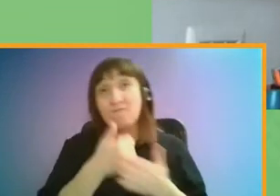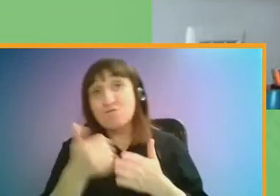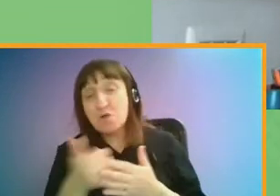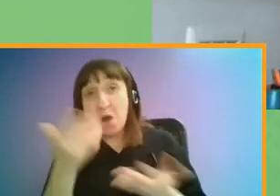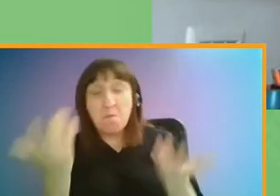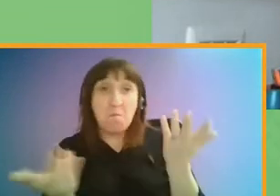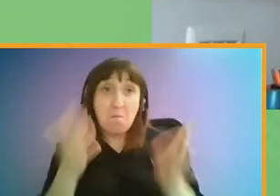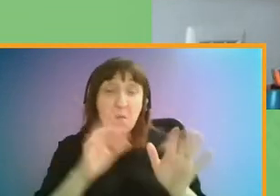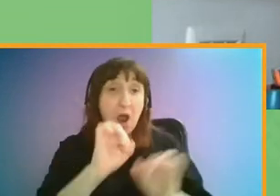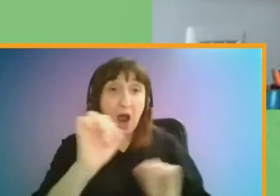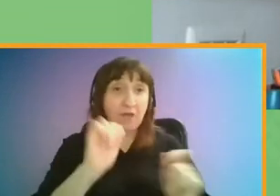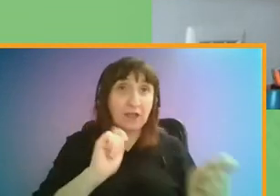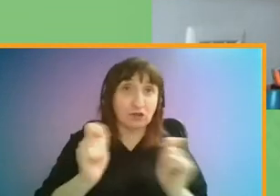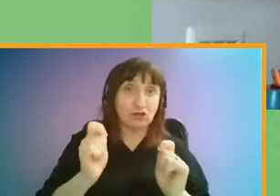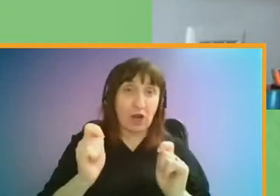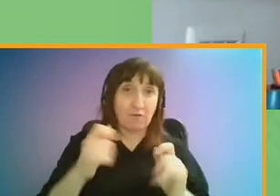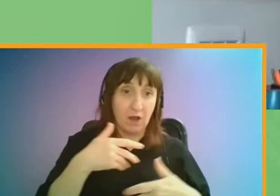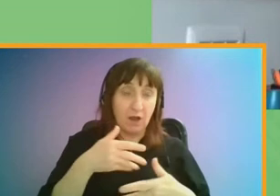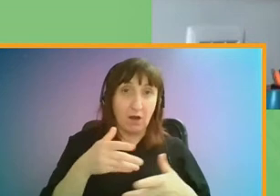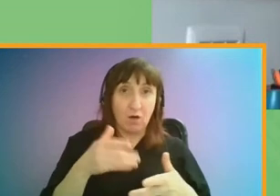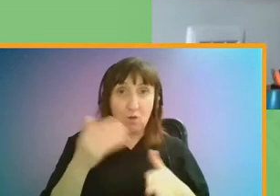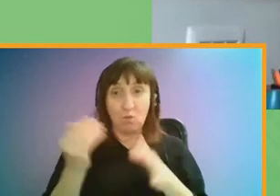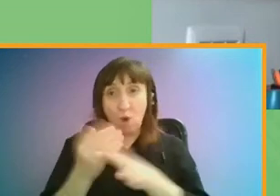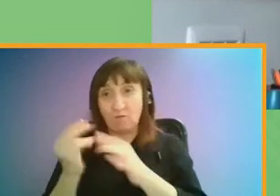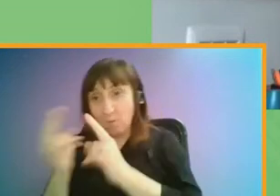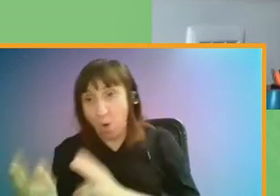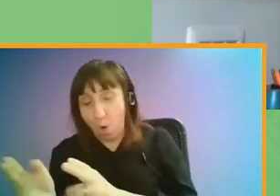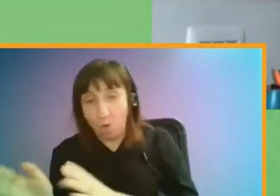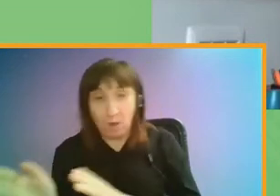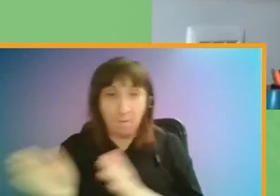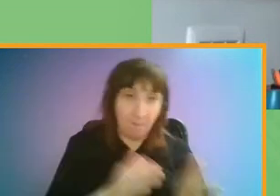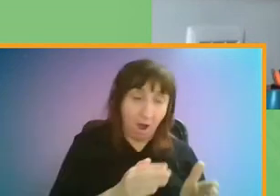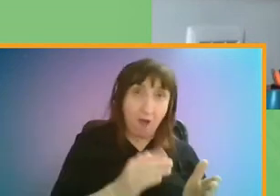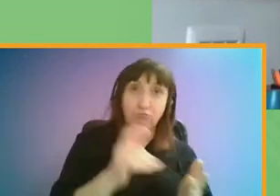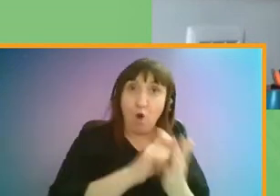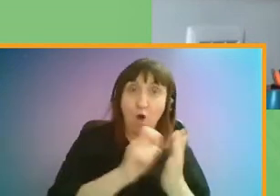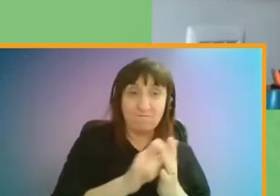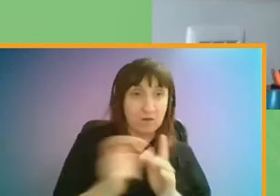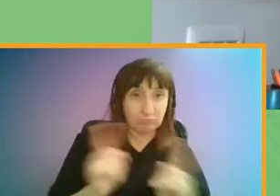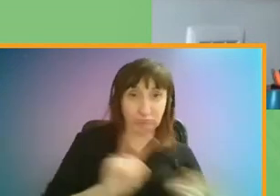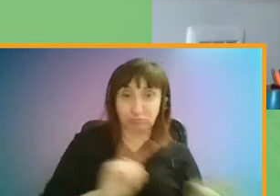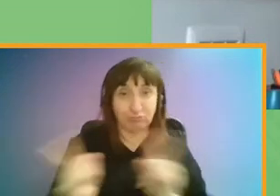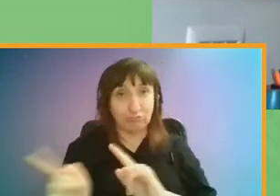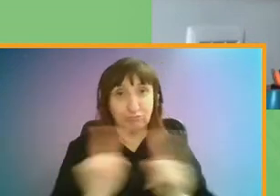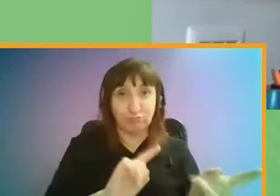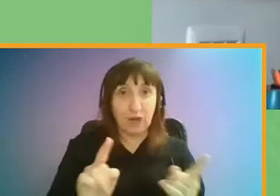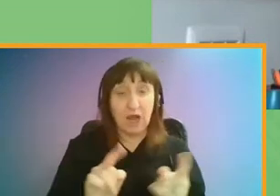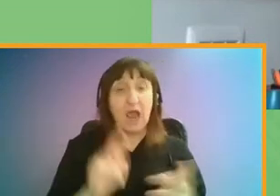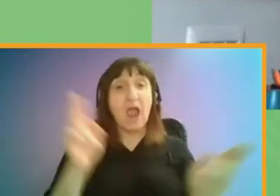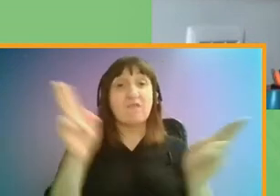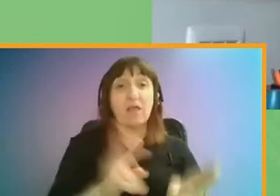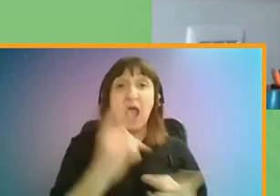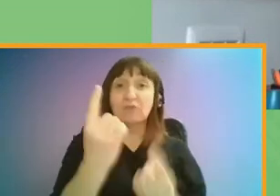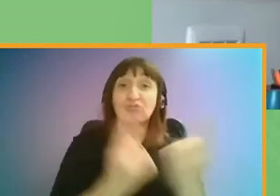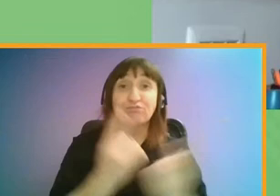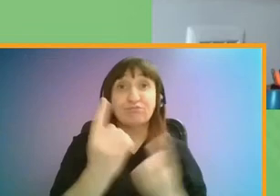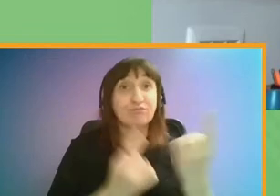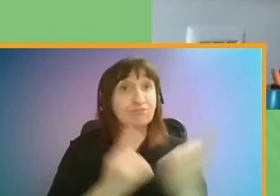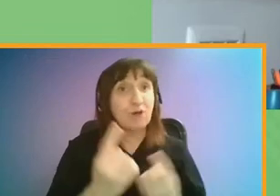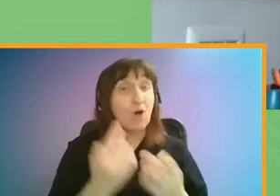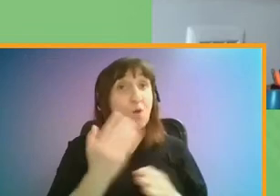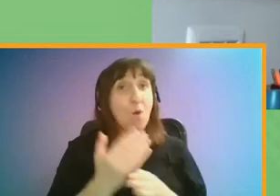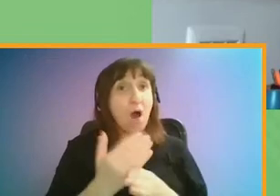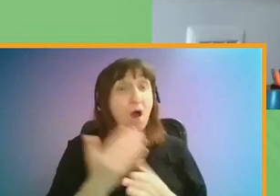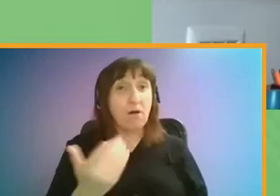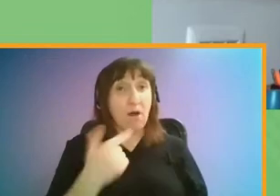they shift that balance between home working and working in the office. And if you come in less frequently, one of the issues that might